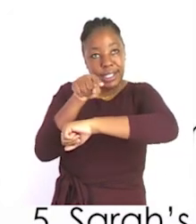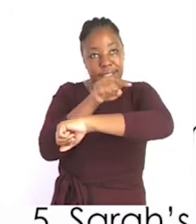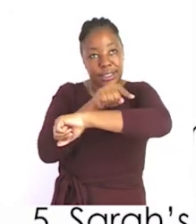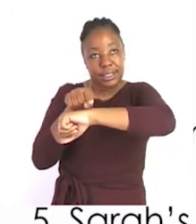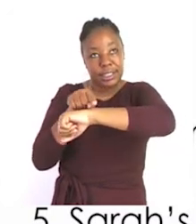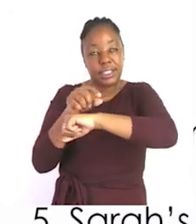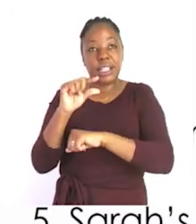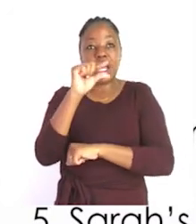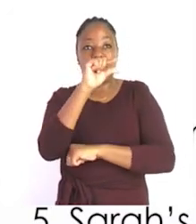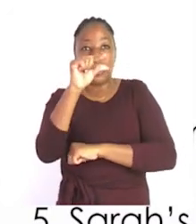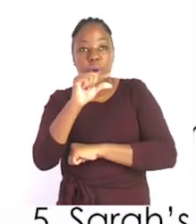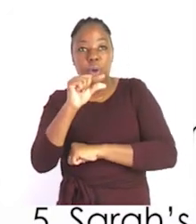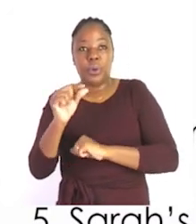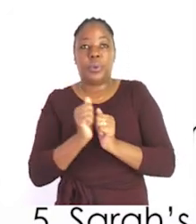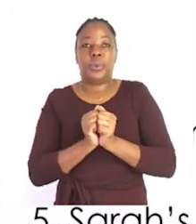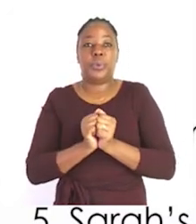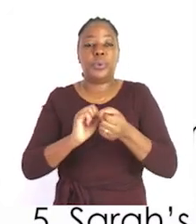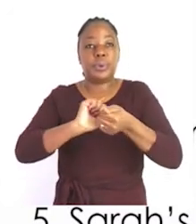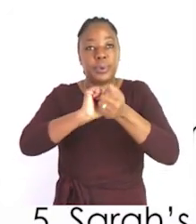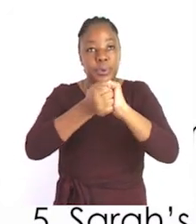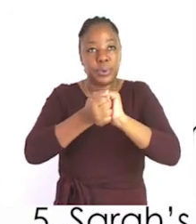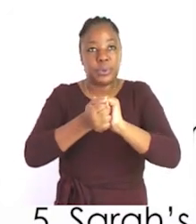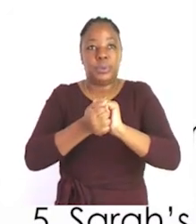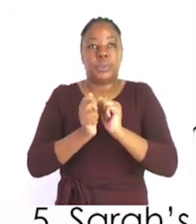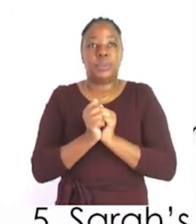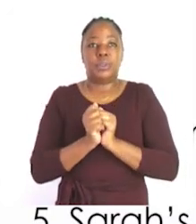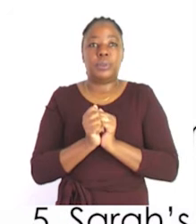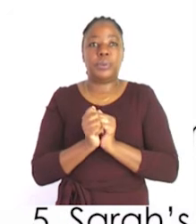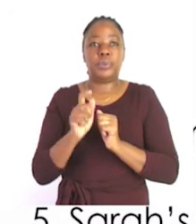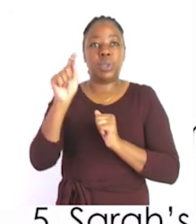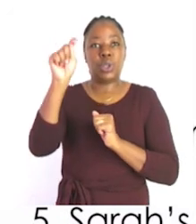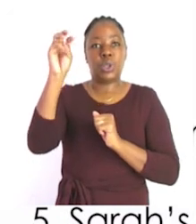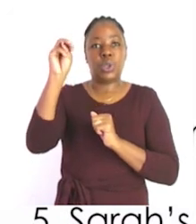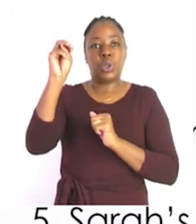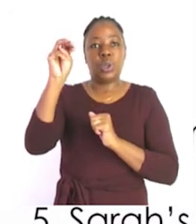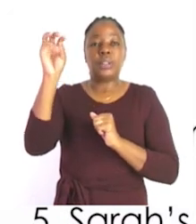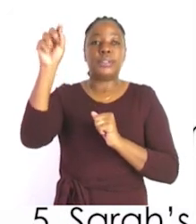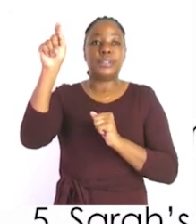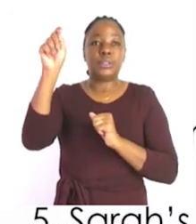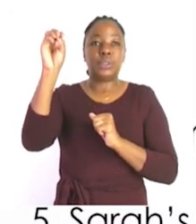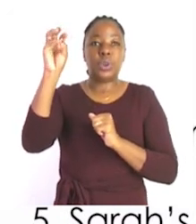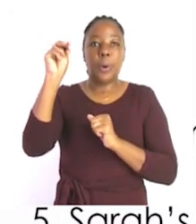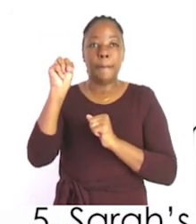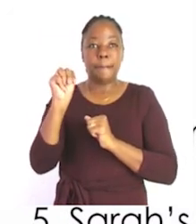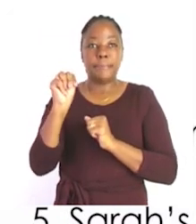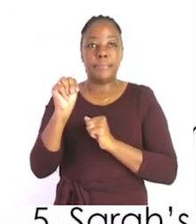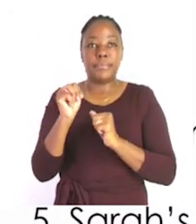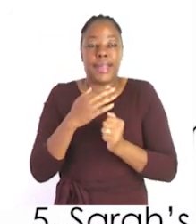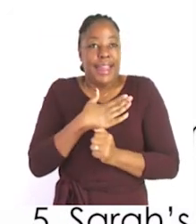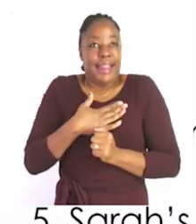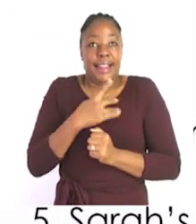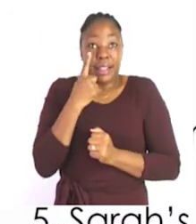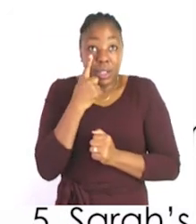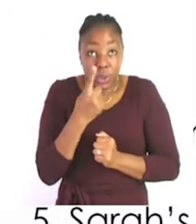number one number one says tommy liked watching the huge elephant at the zoo the